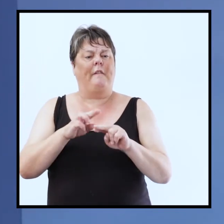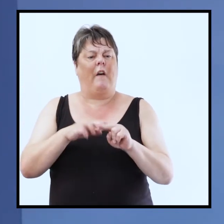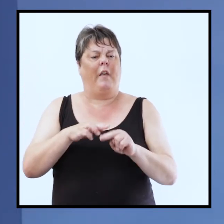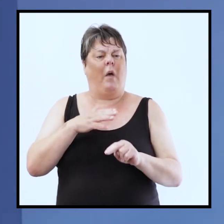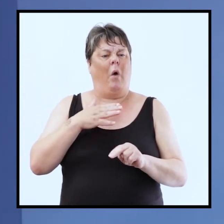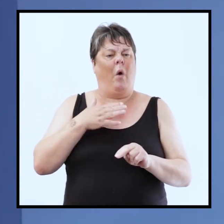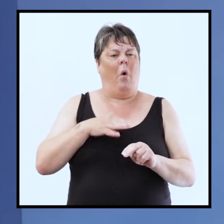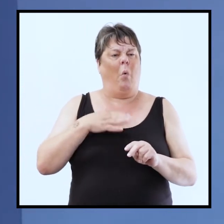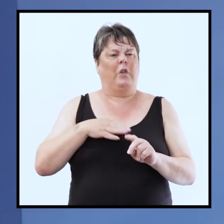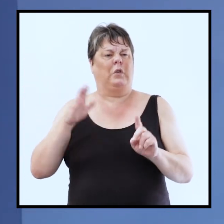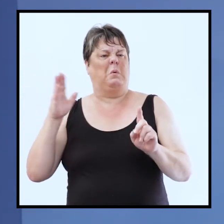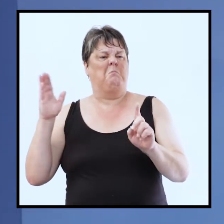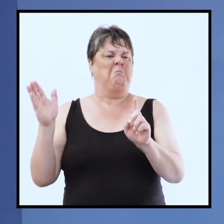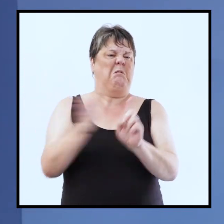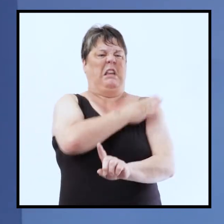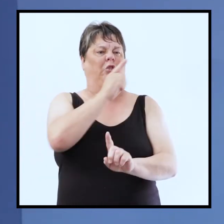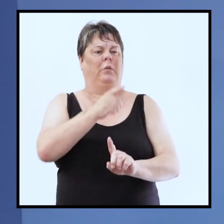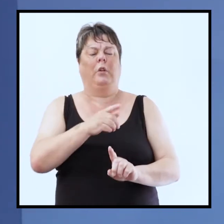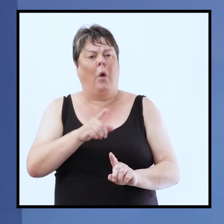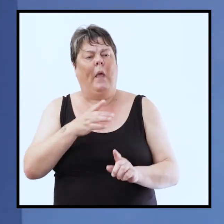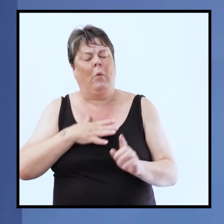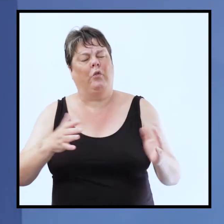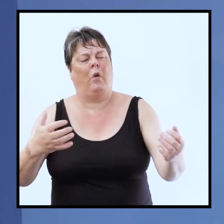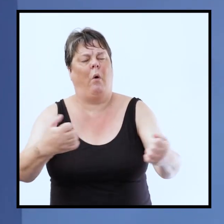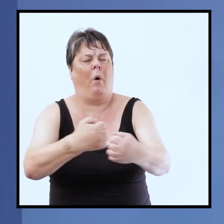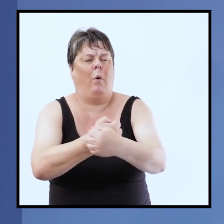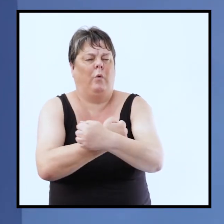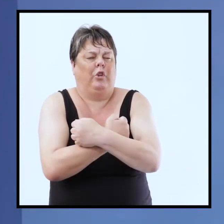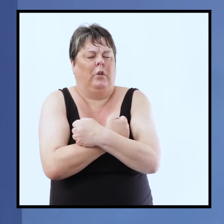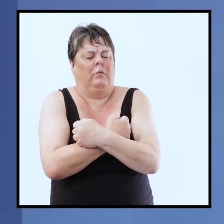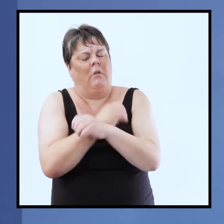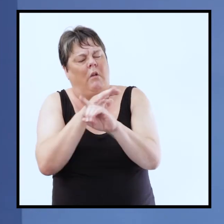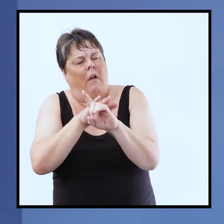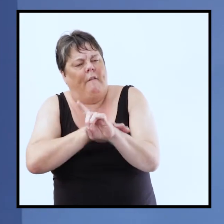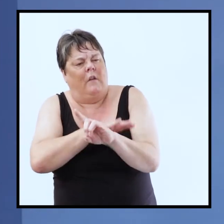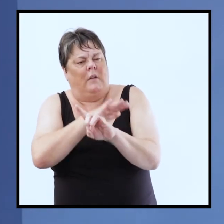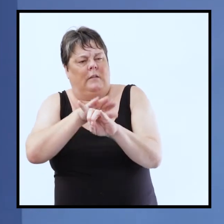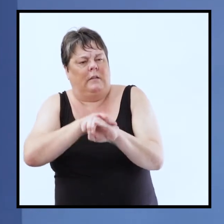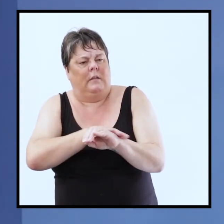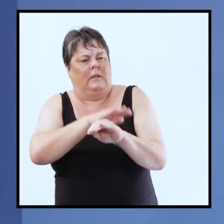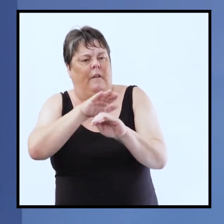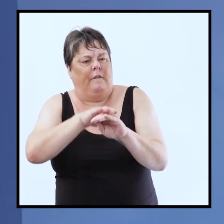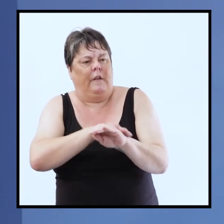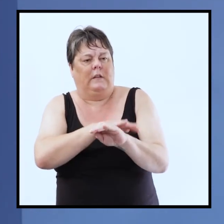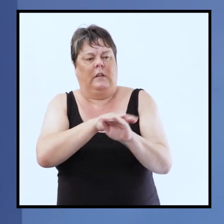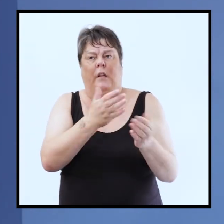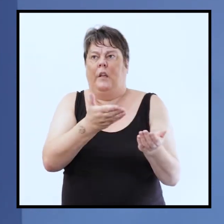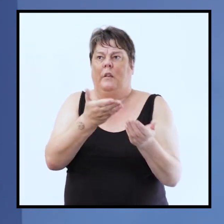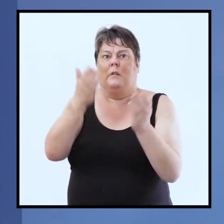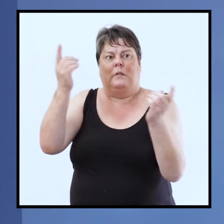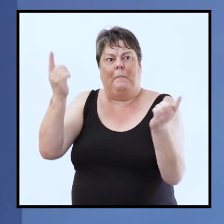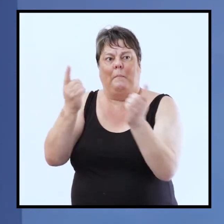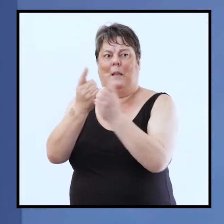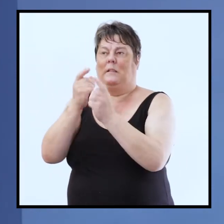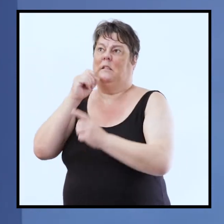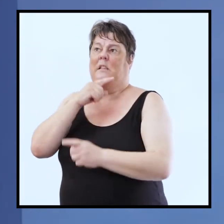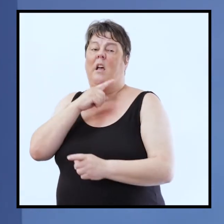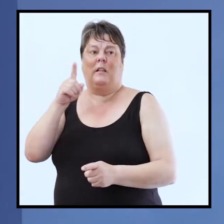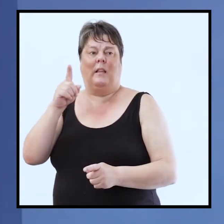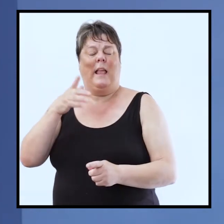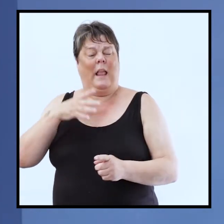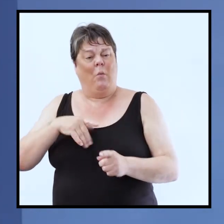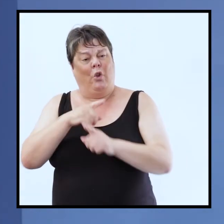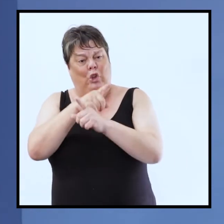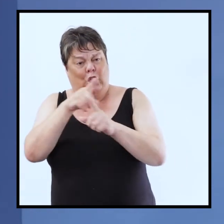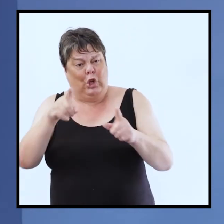hit you he's looking to hold you and comfort you and introduce you to his son and fill you with his spirit he wants to set you free